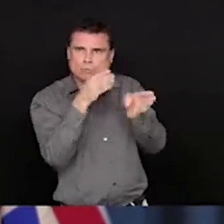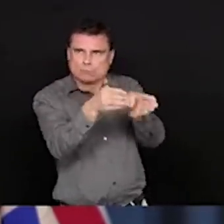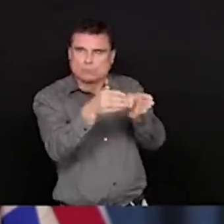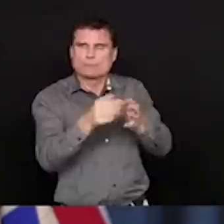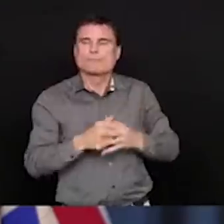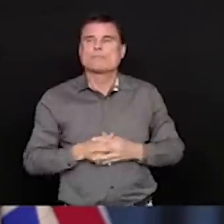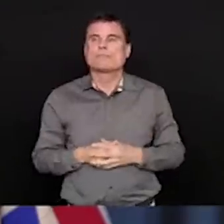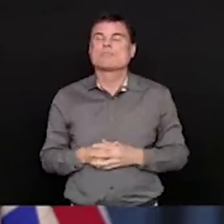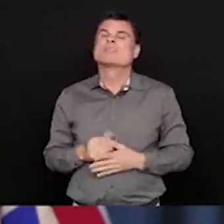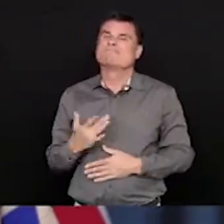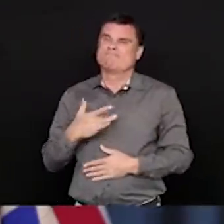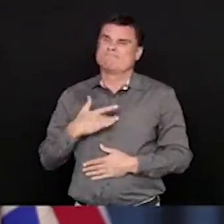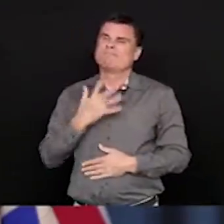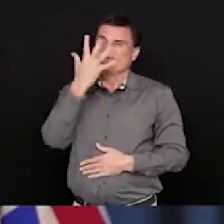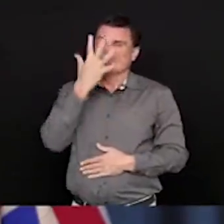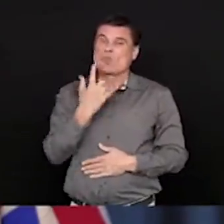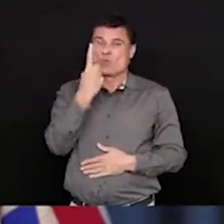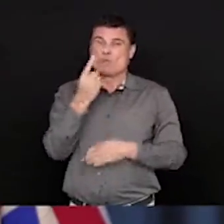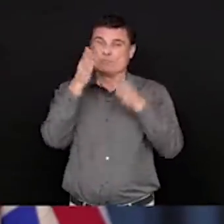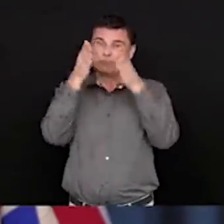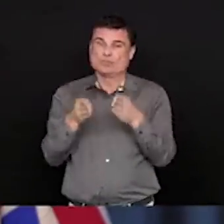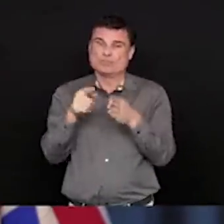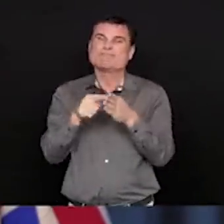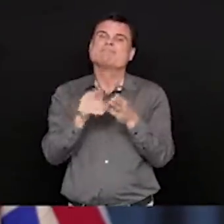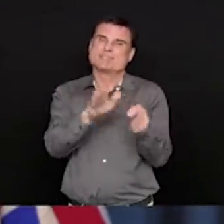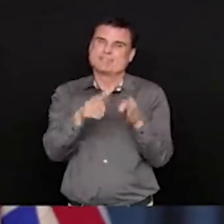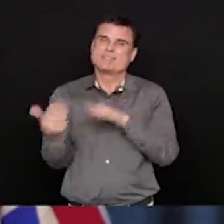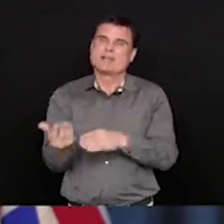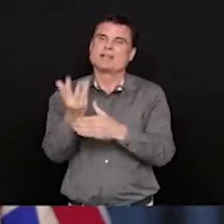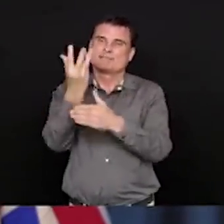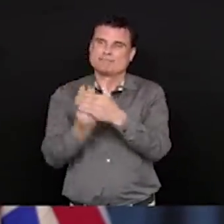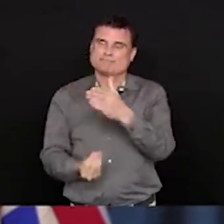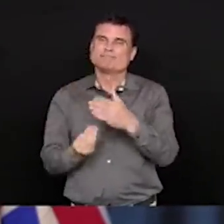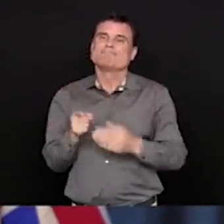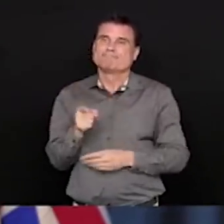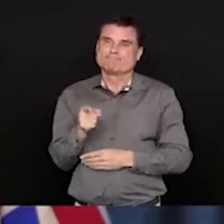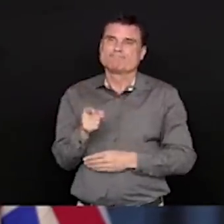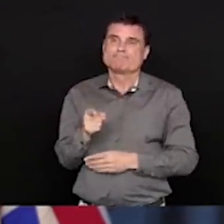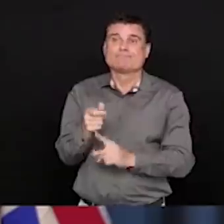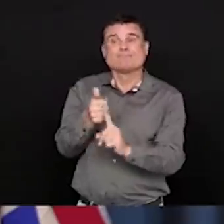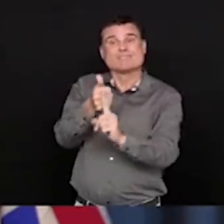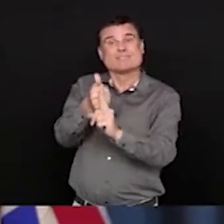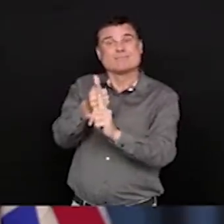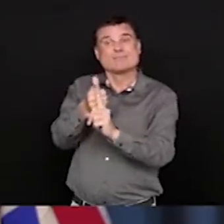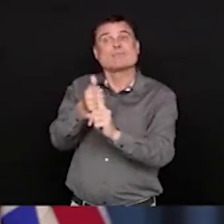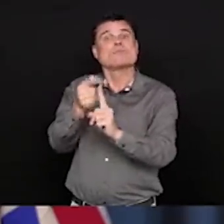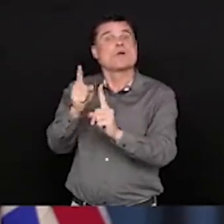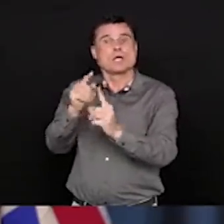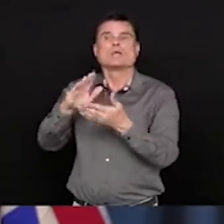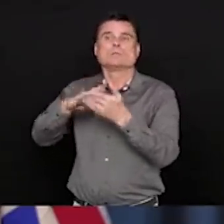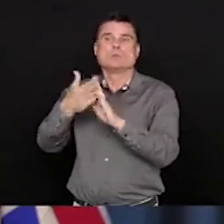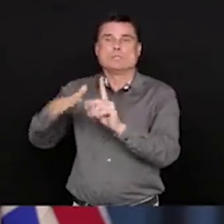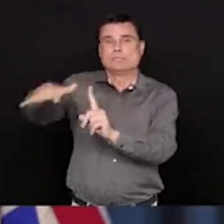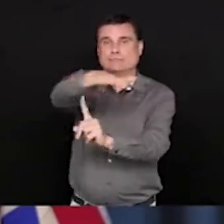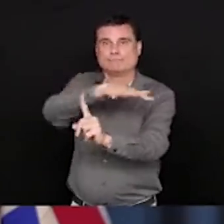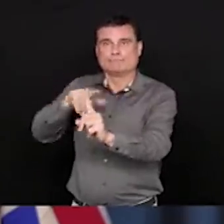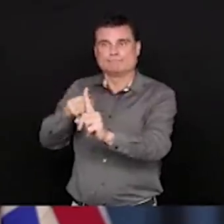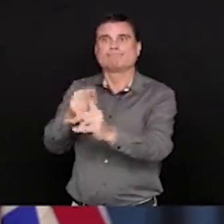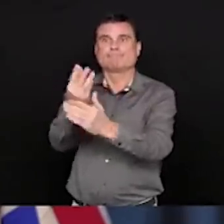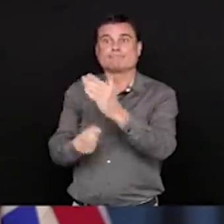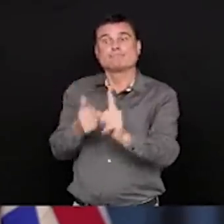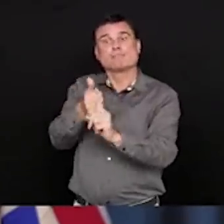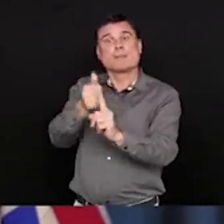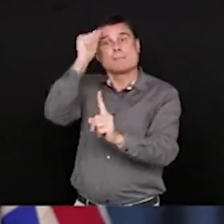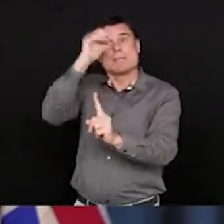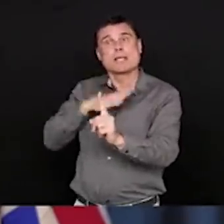in a known COVID positive case, a man in his 40s, and the coroner's service, as with